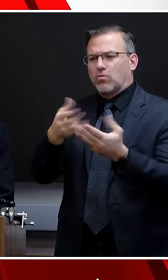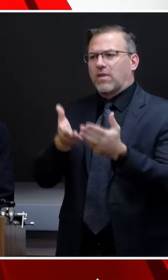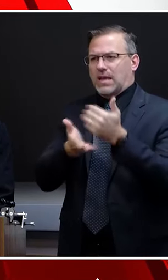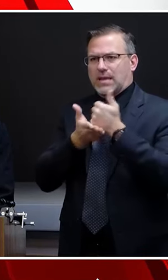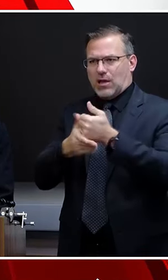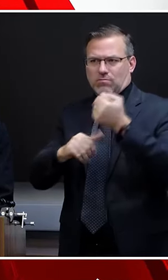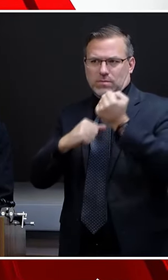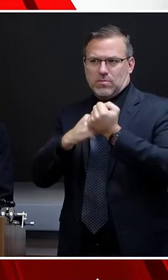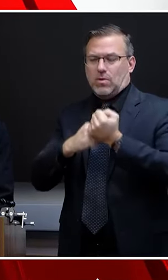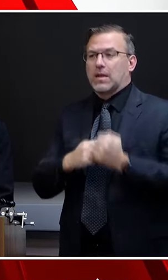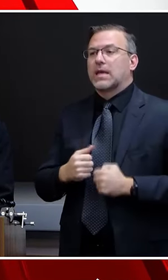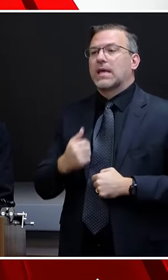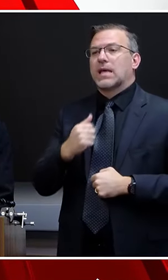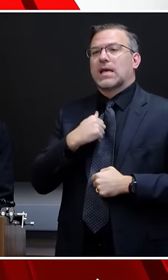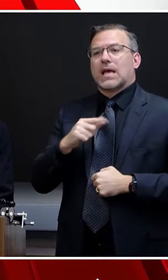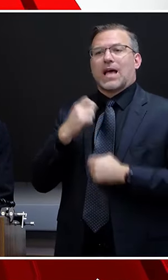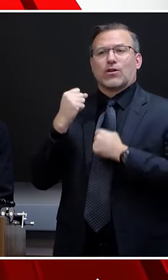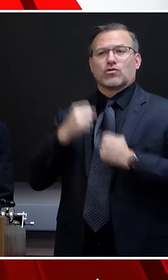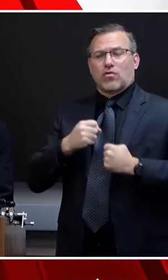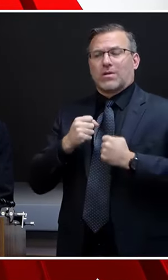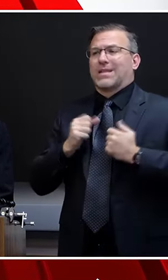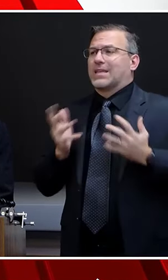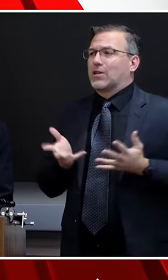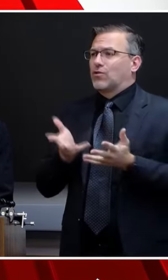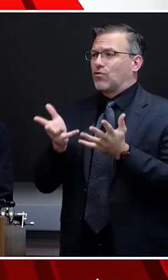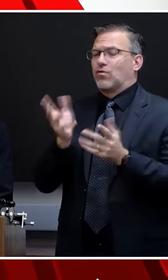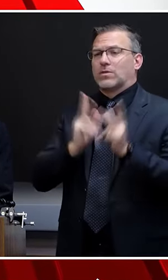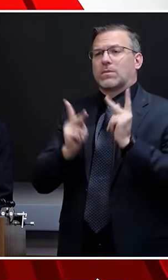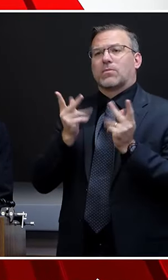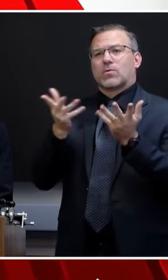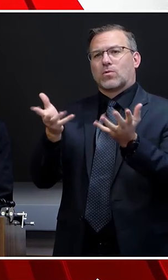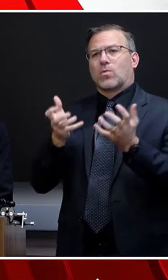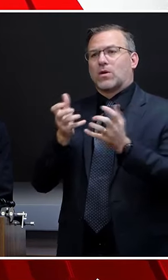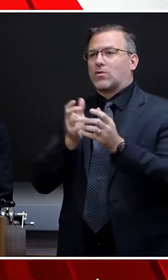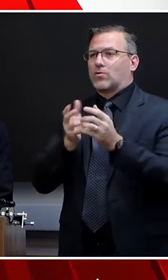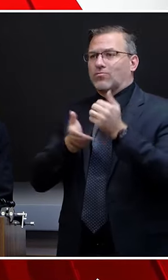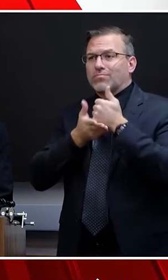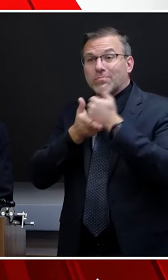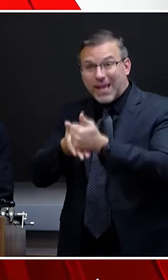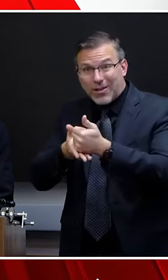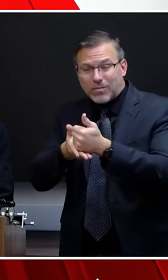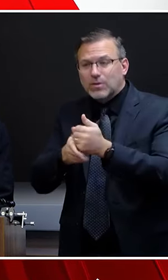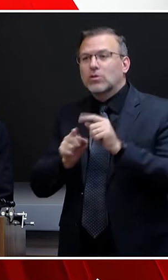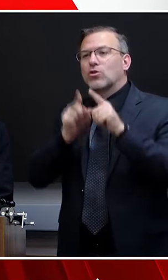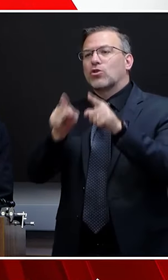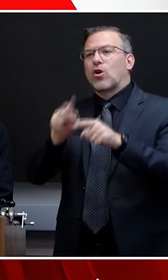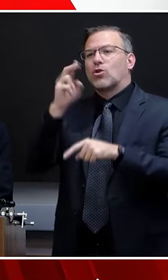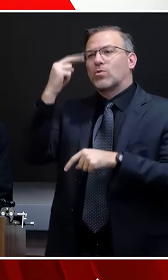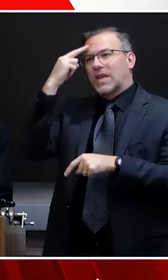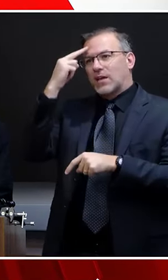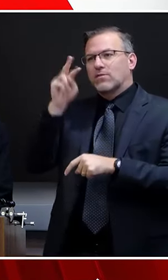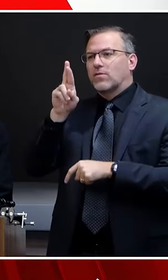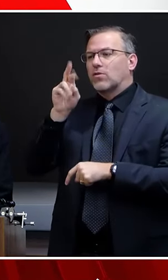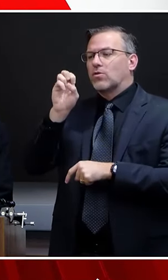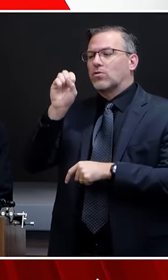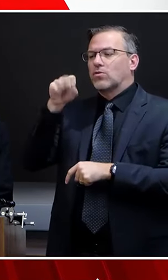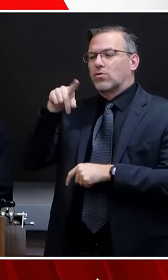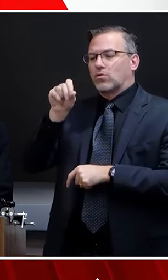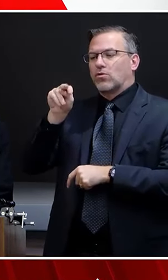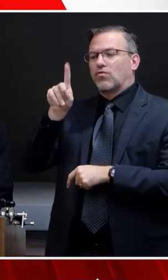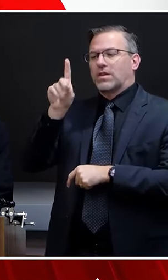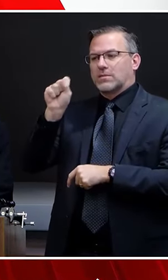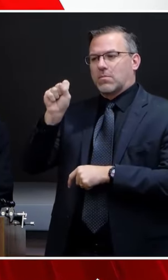So I would encourage those who want to participate in the assistance and recovery effort to visit nashvilleresponds.com.